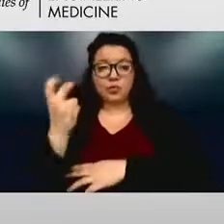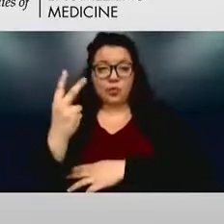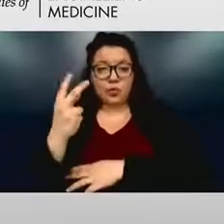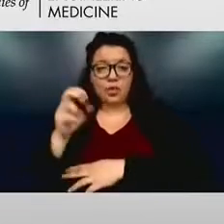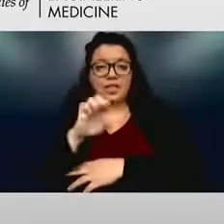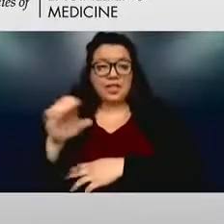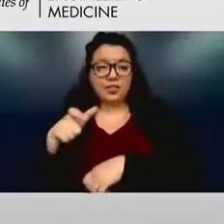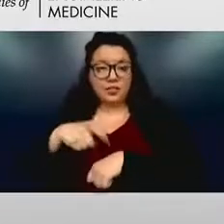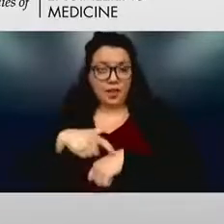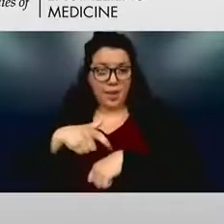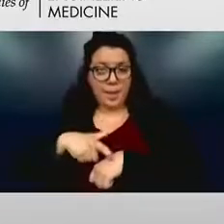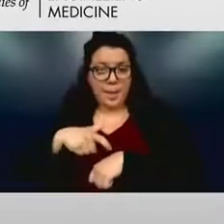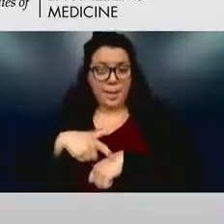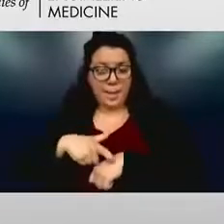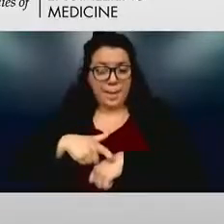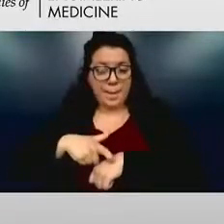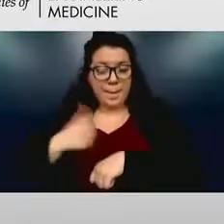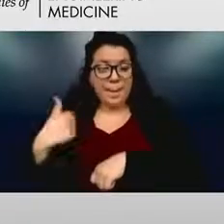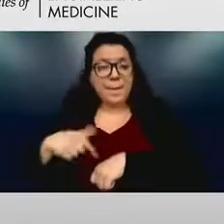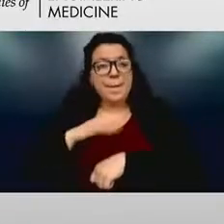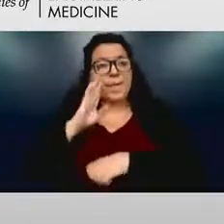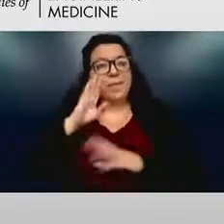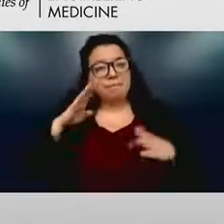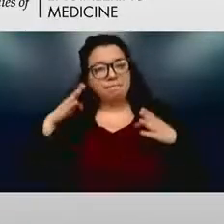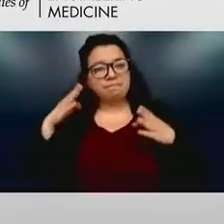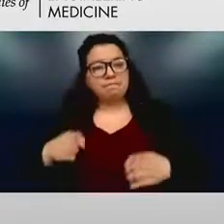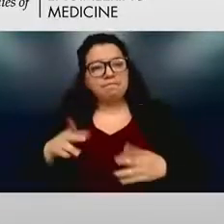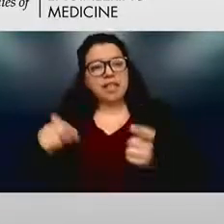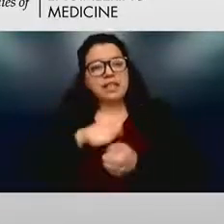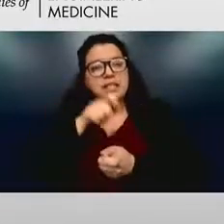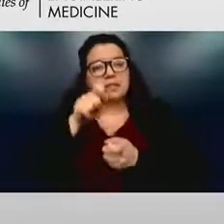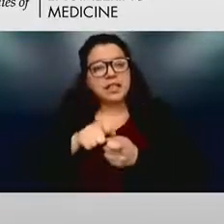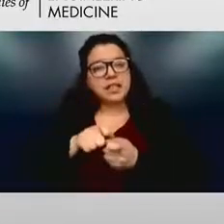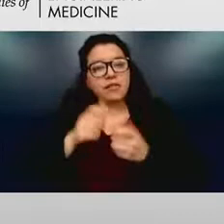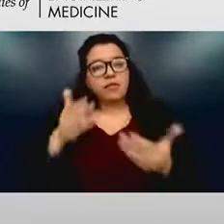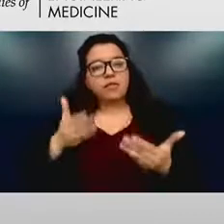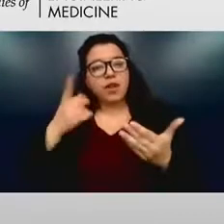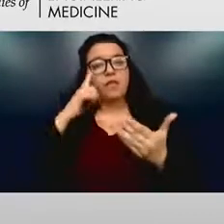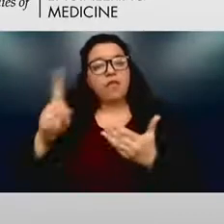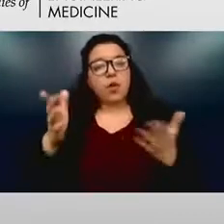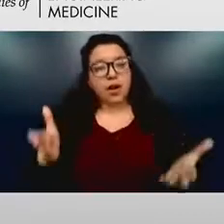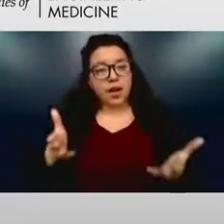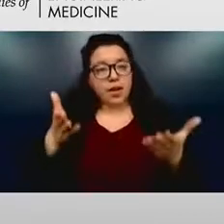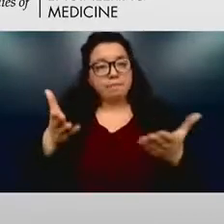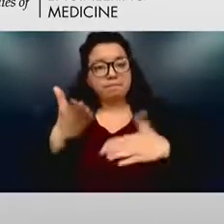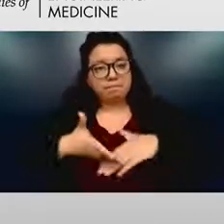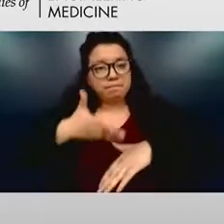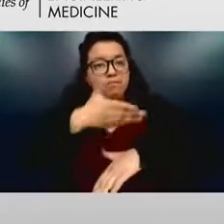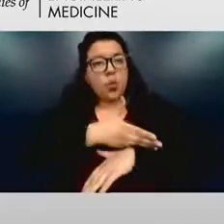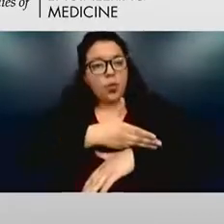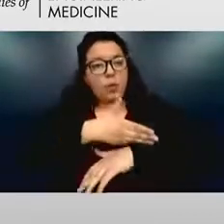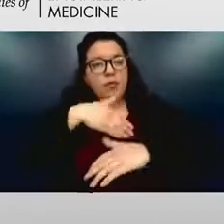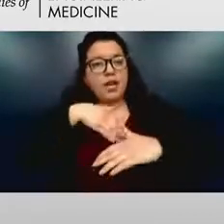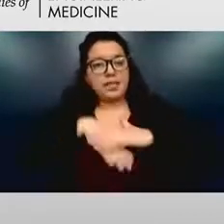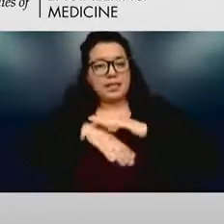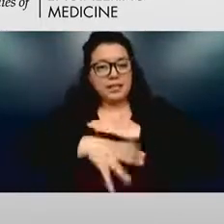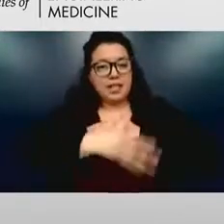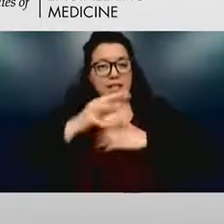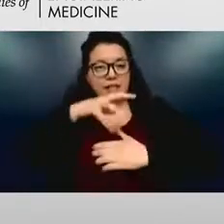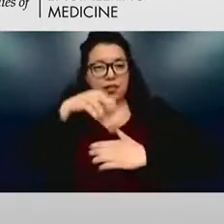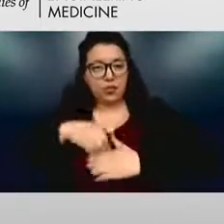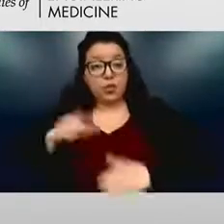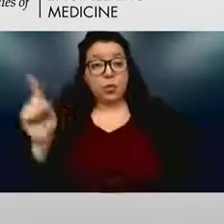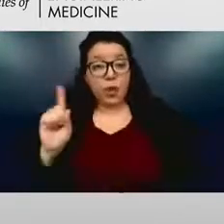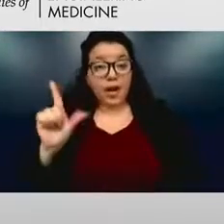Standard Time. We'll focus on specific recommendations to improve accessibility and inclusion in the context of lab